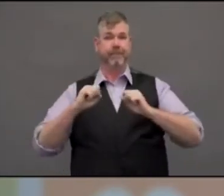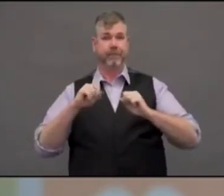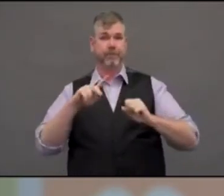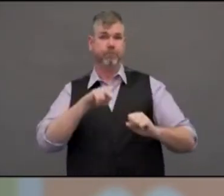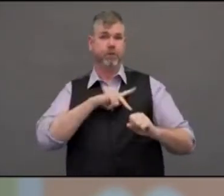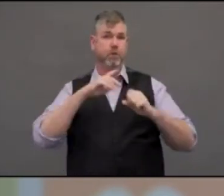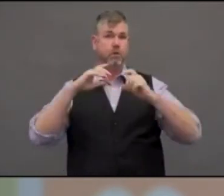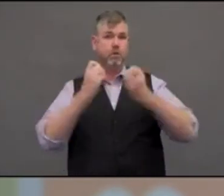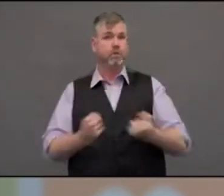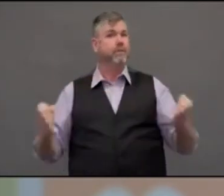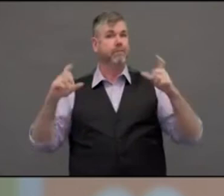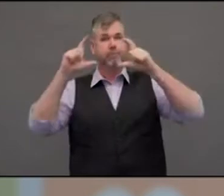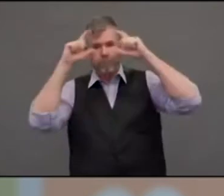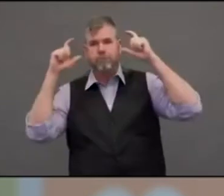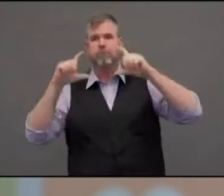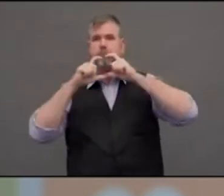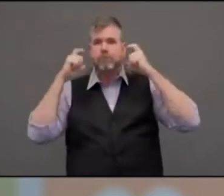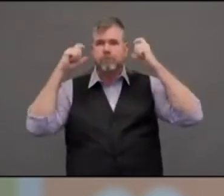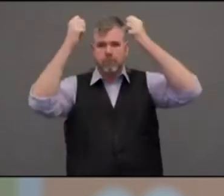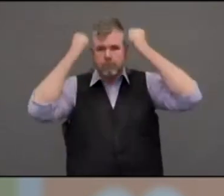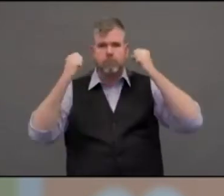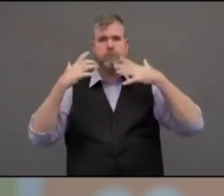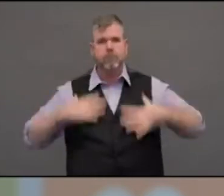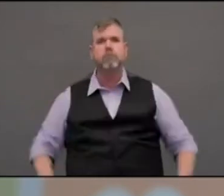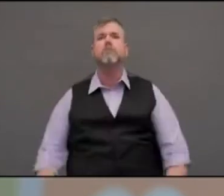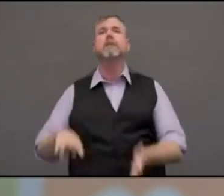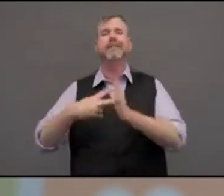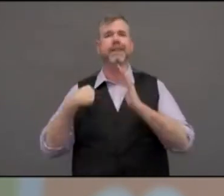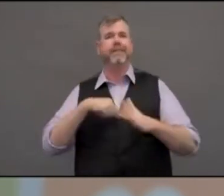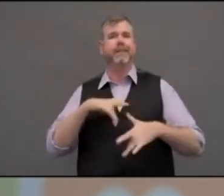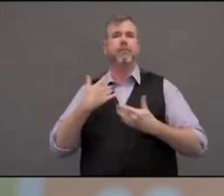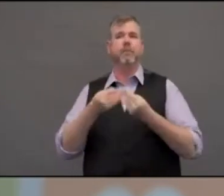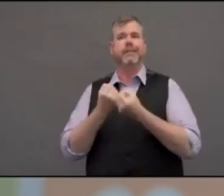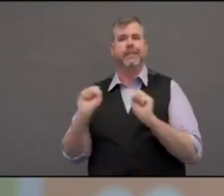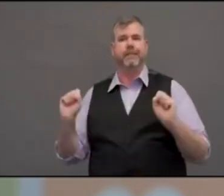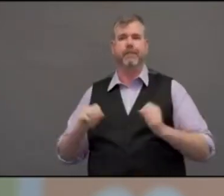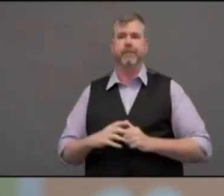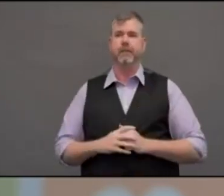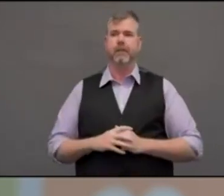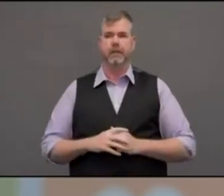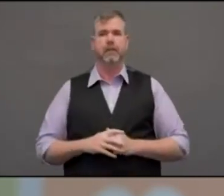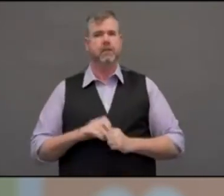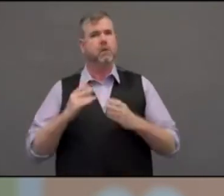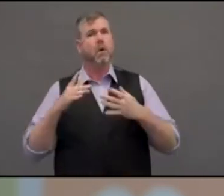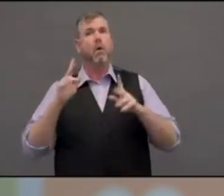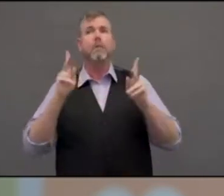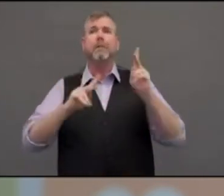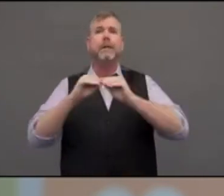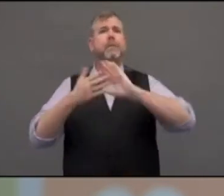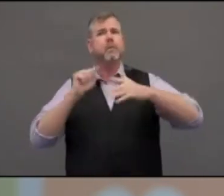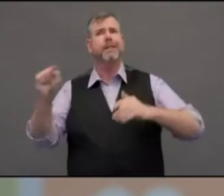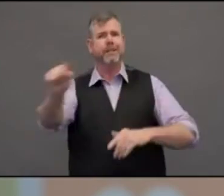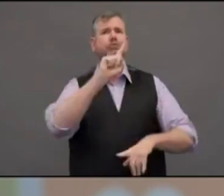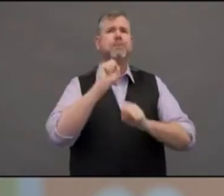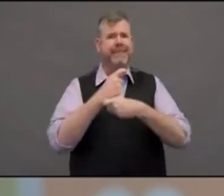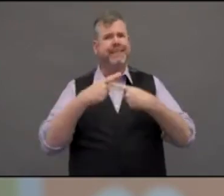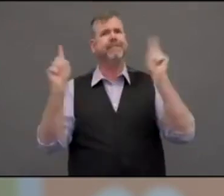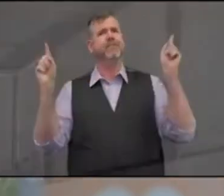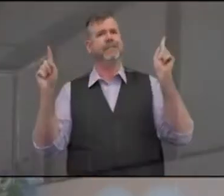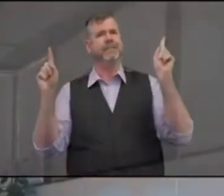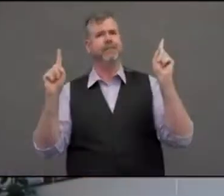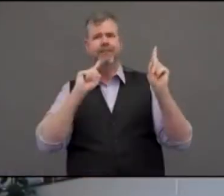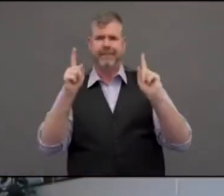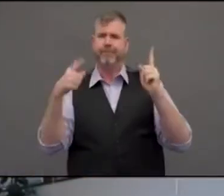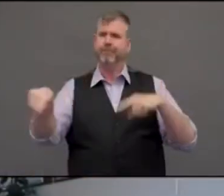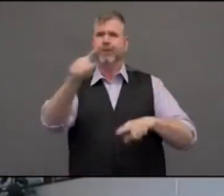you know, as young as him, you know, and making a lot of difference in the daily lives of our healthcare workers. That's fantastic.